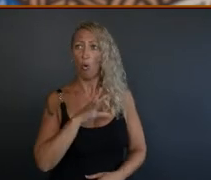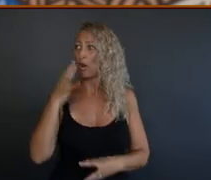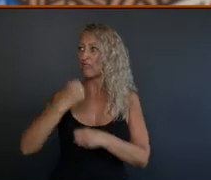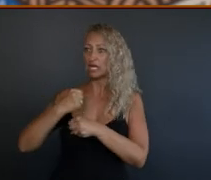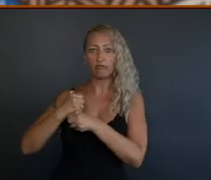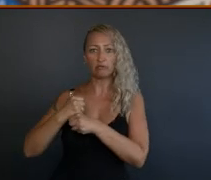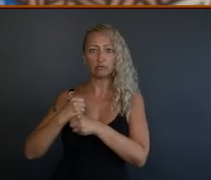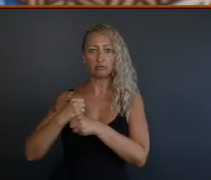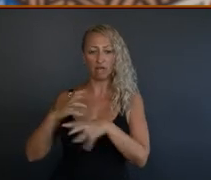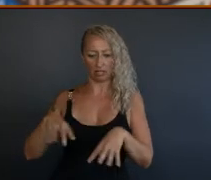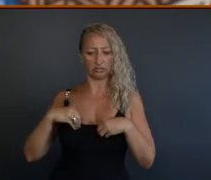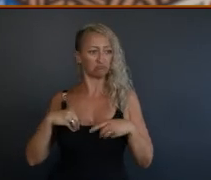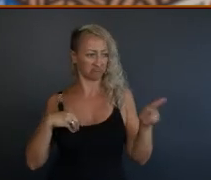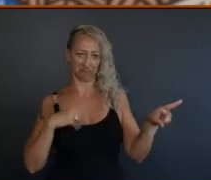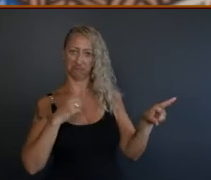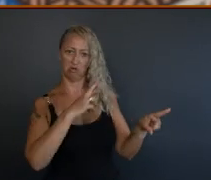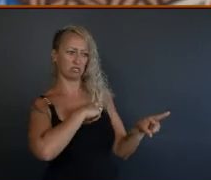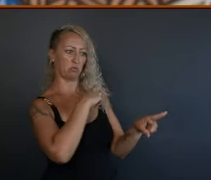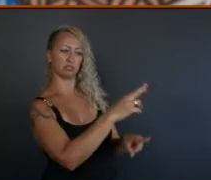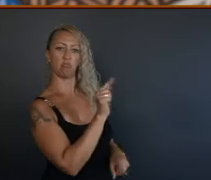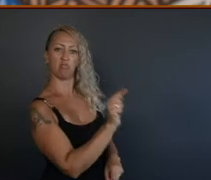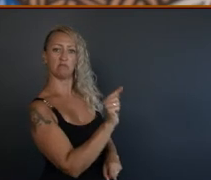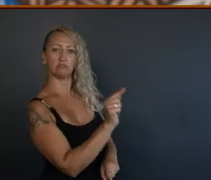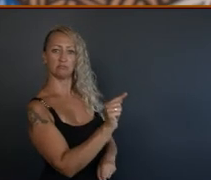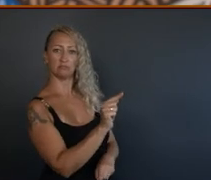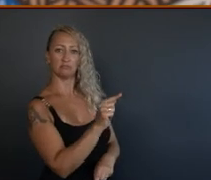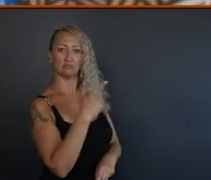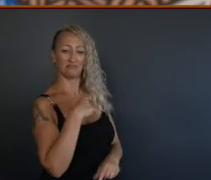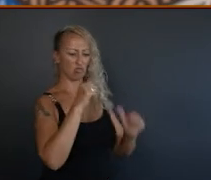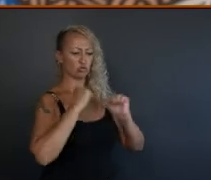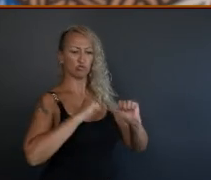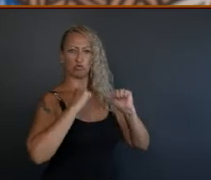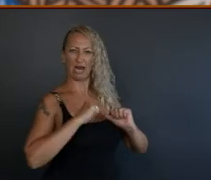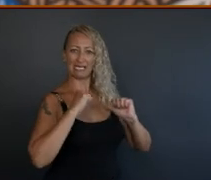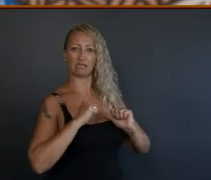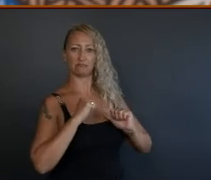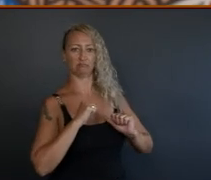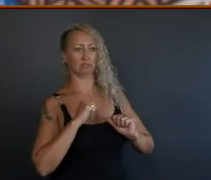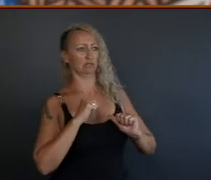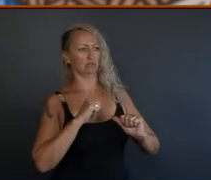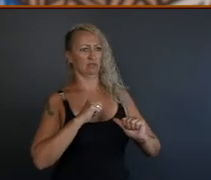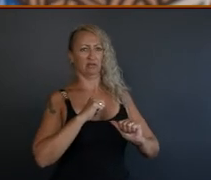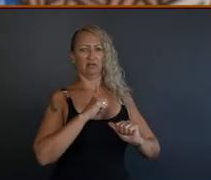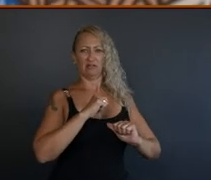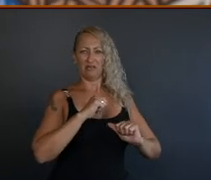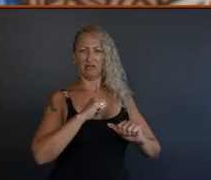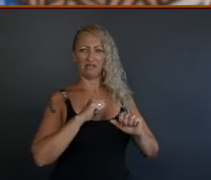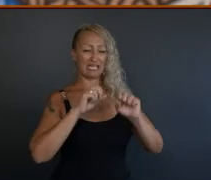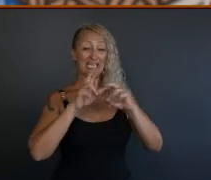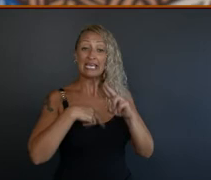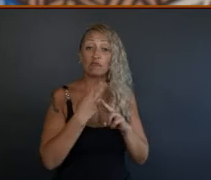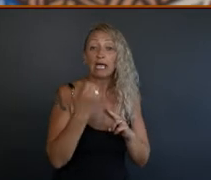admit that they killed him? Yeah. Because he put those traineeship people in there and exercised with that